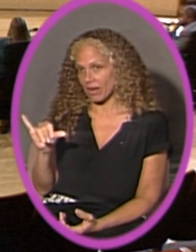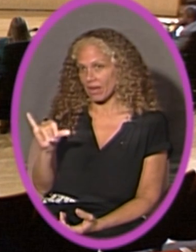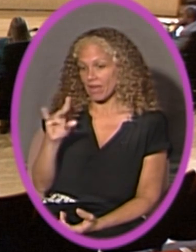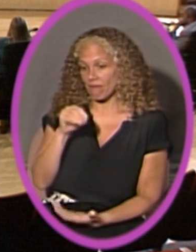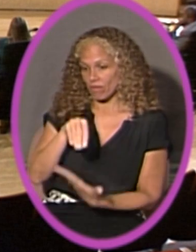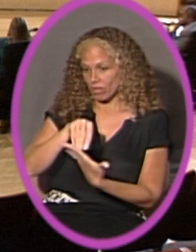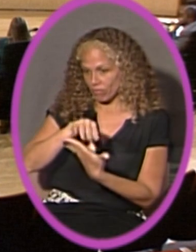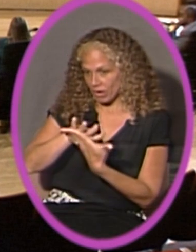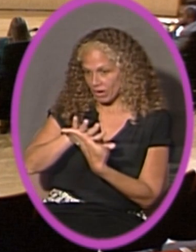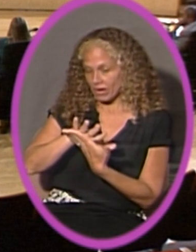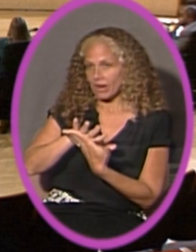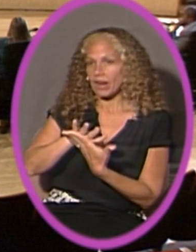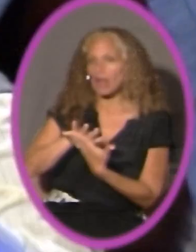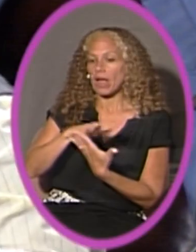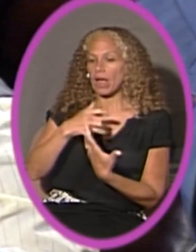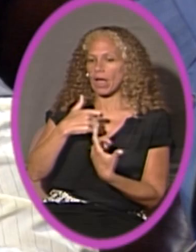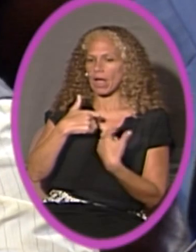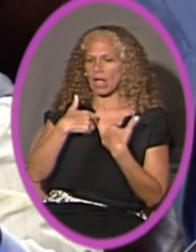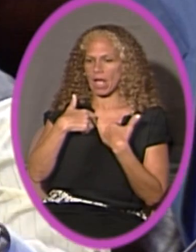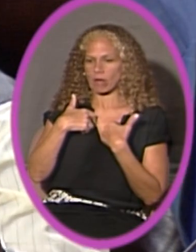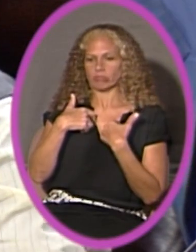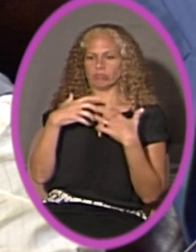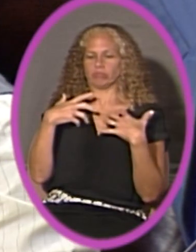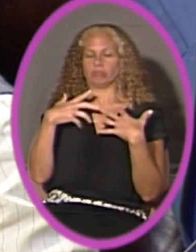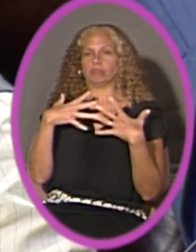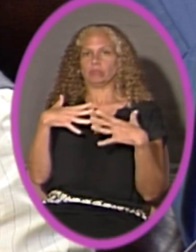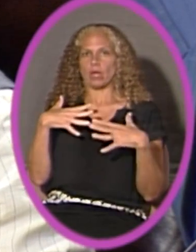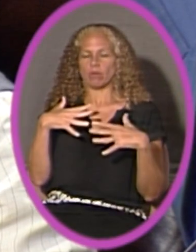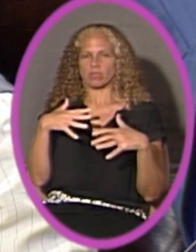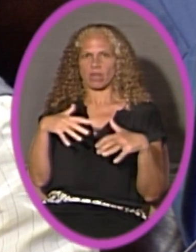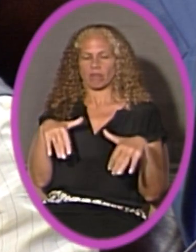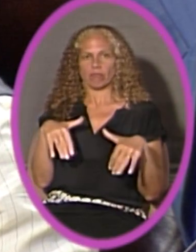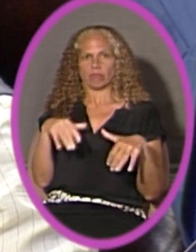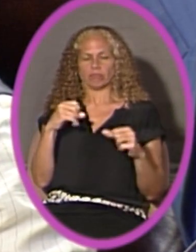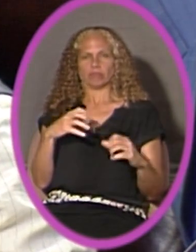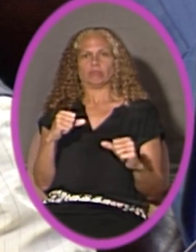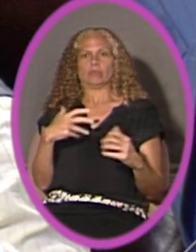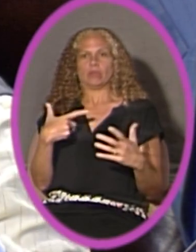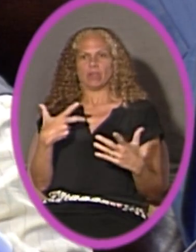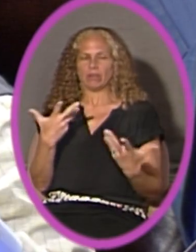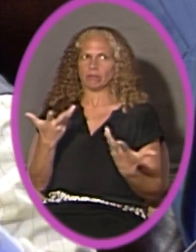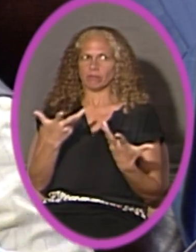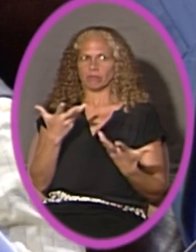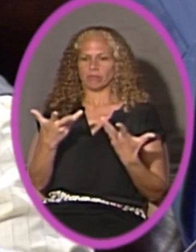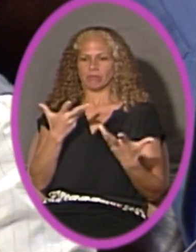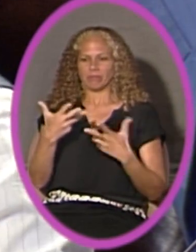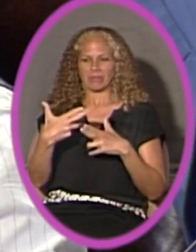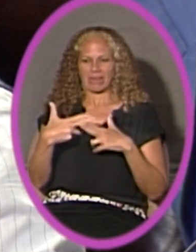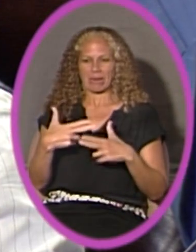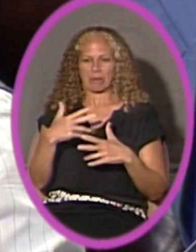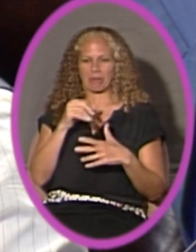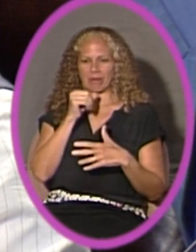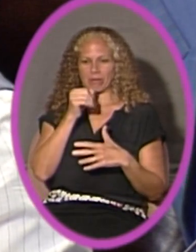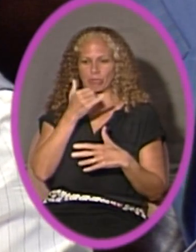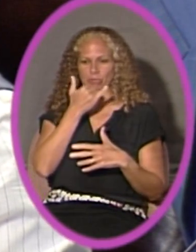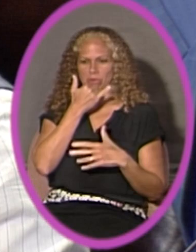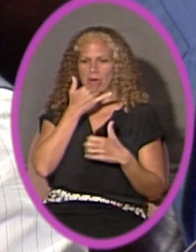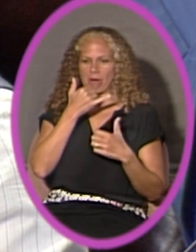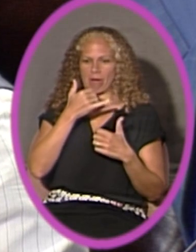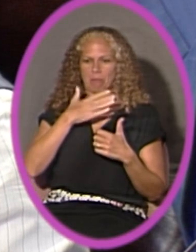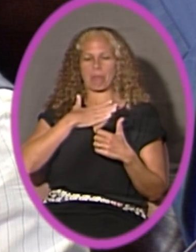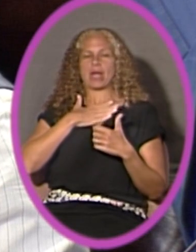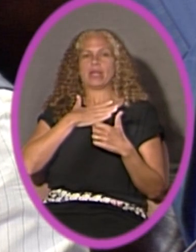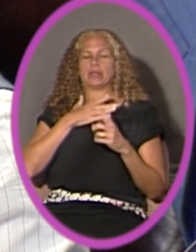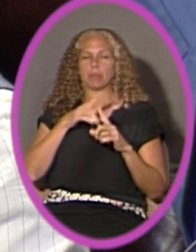record, I just want to say I was taken off, caught off guard. but not that it was wrong in my sight. I